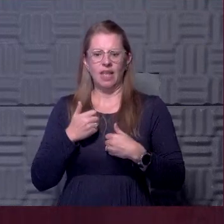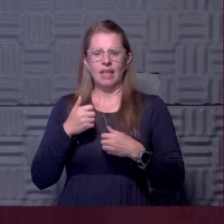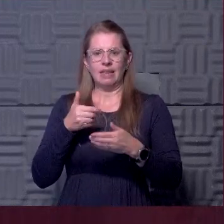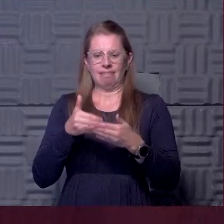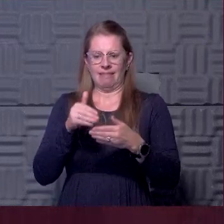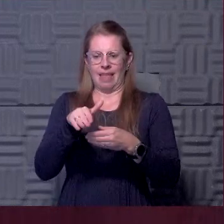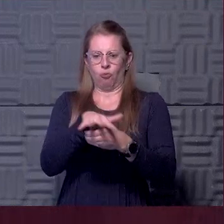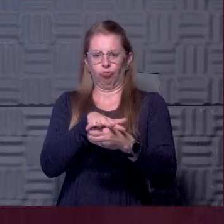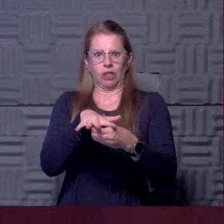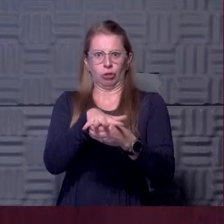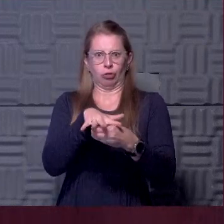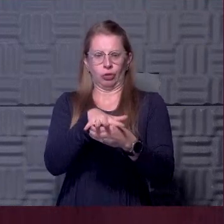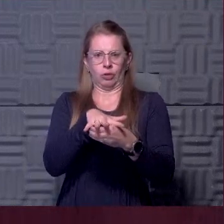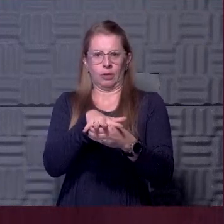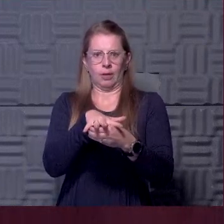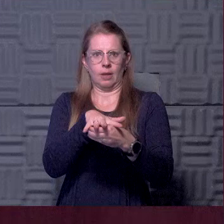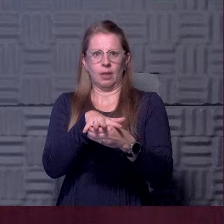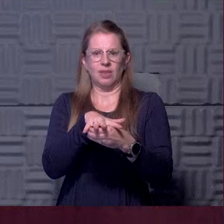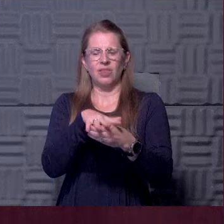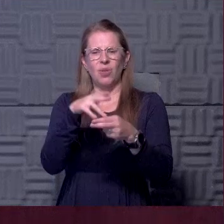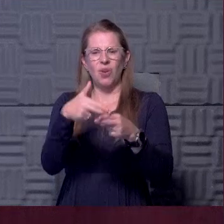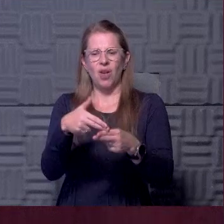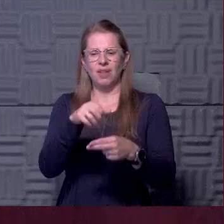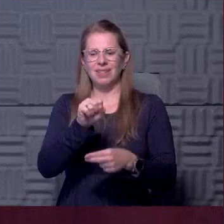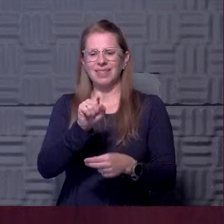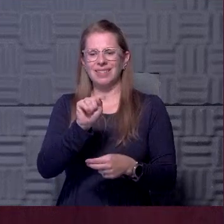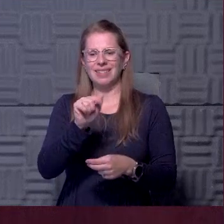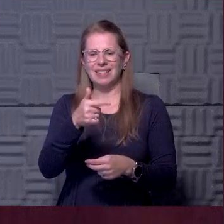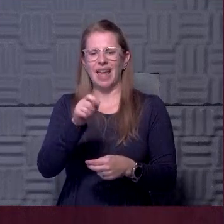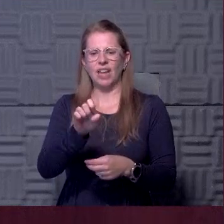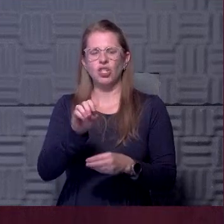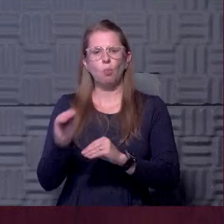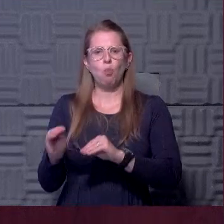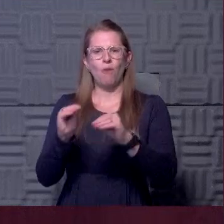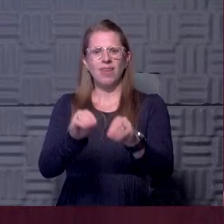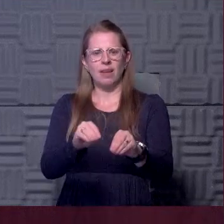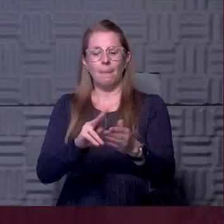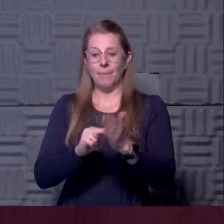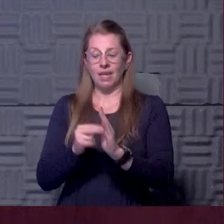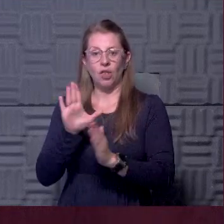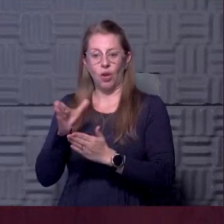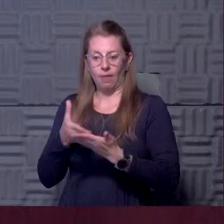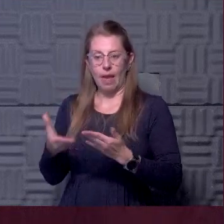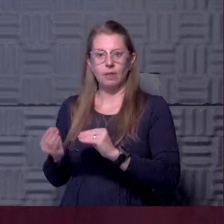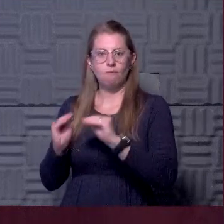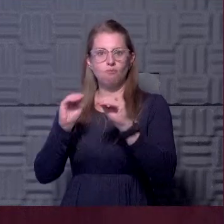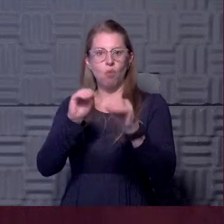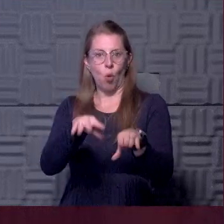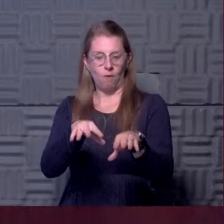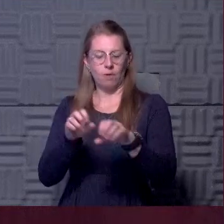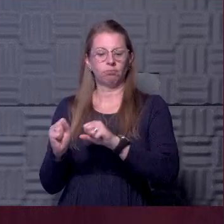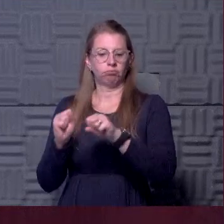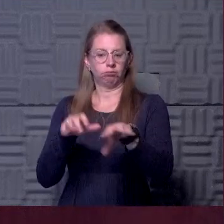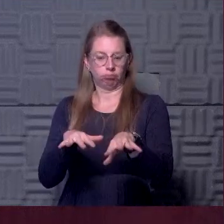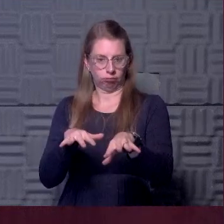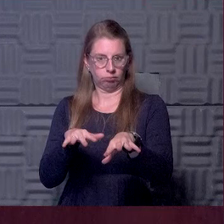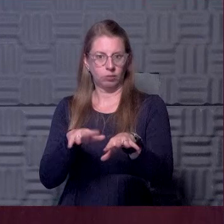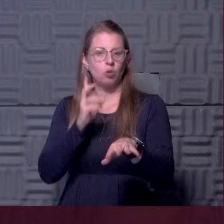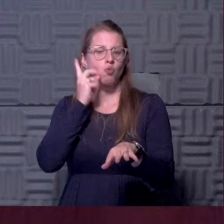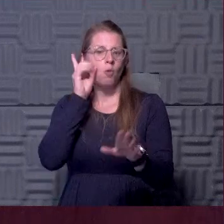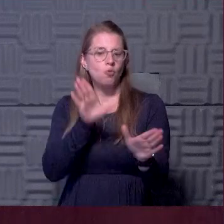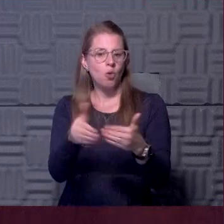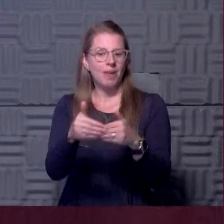Uh, so those individuals are doing a staged move in. So they will come, move their, move their things into their place, into, into their dorm room,